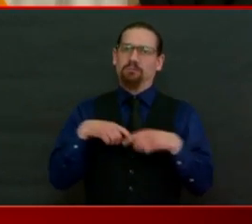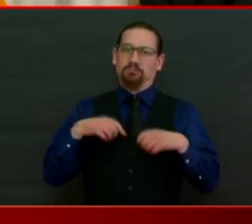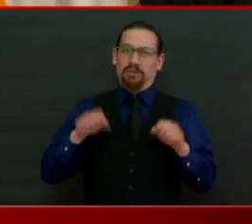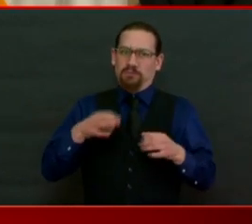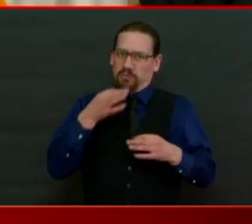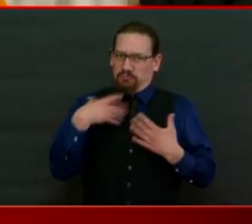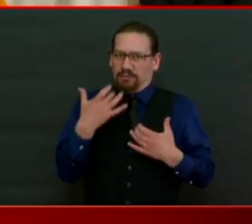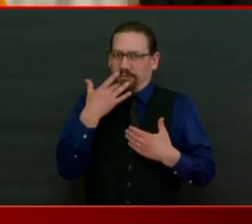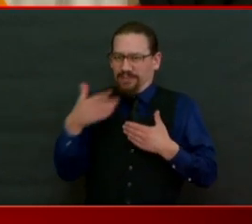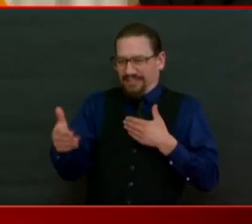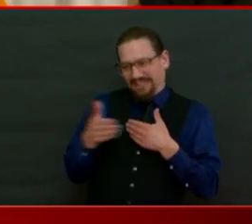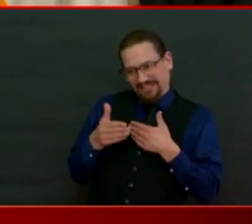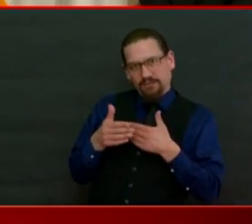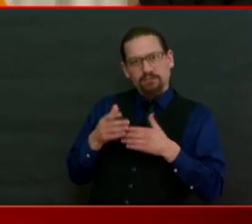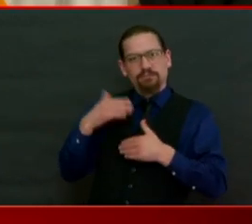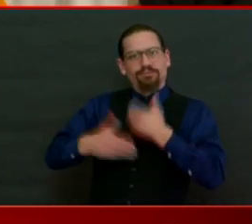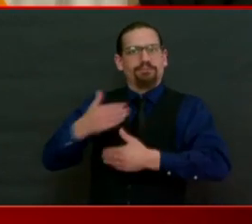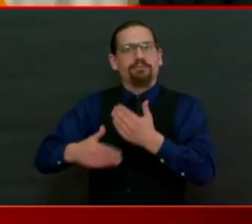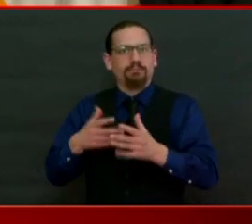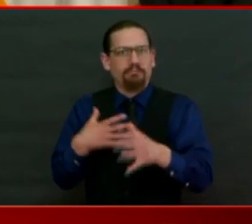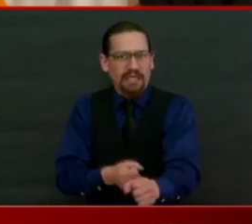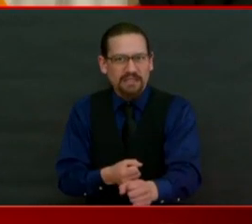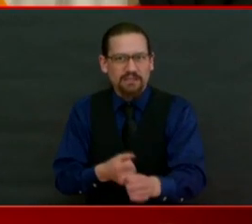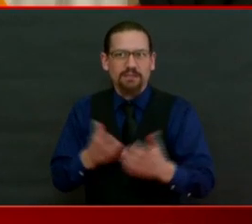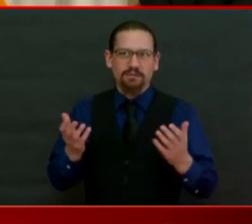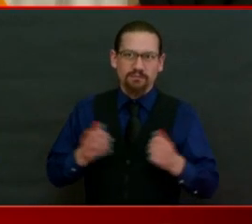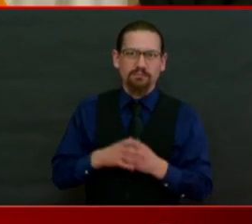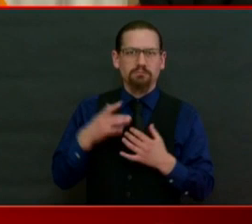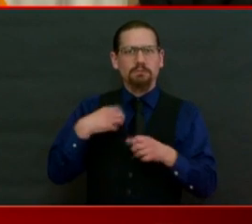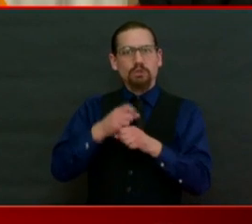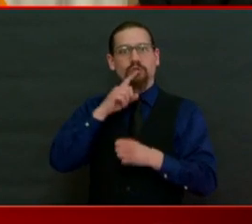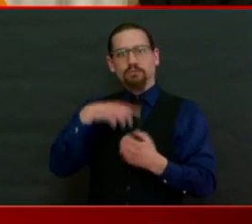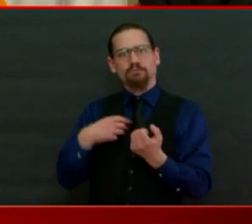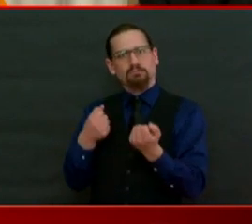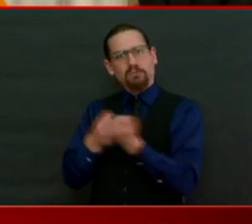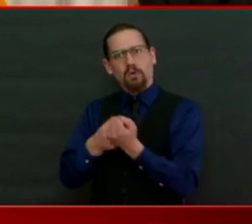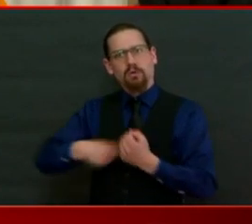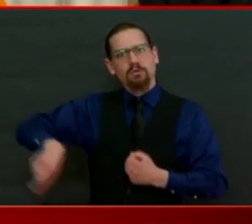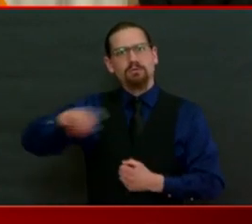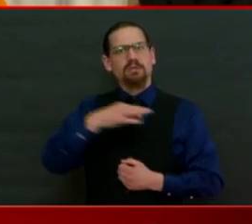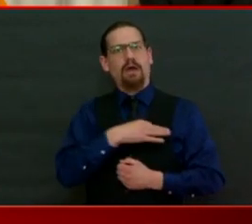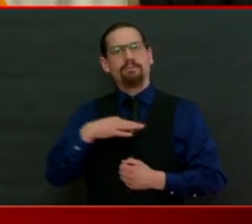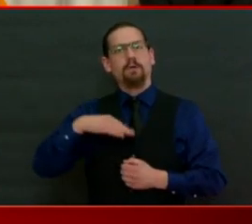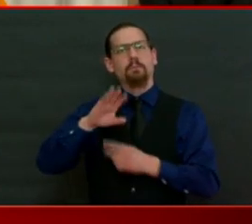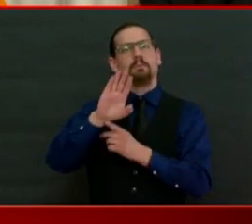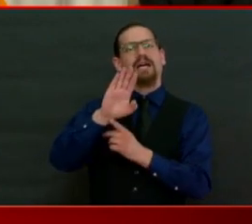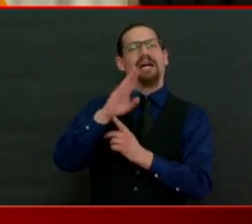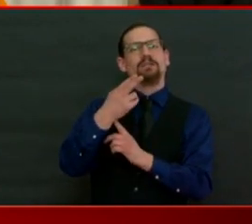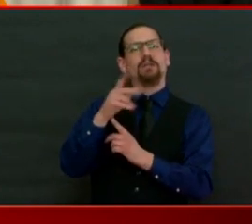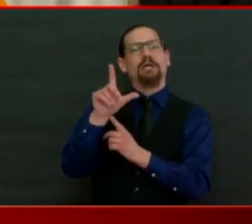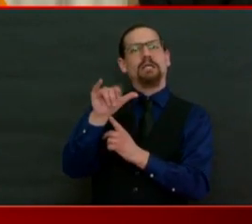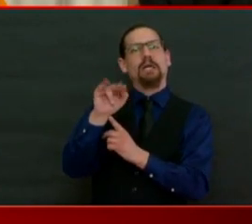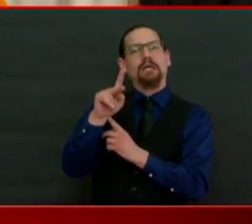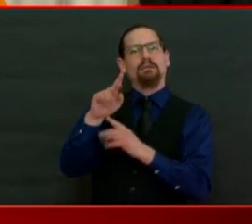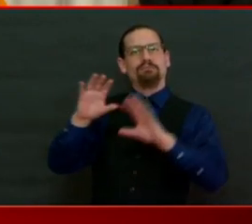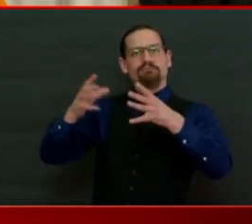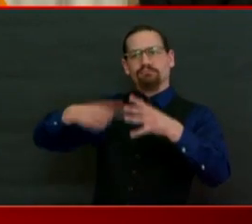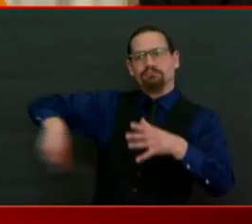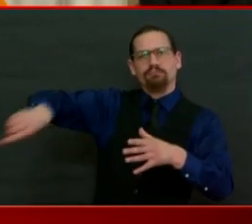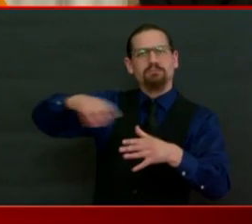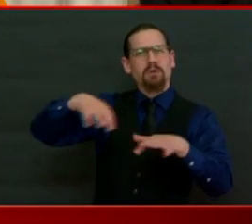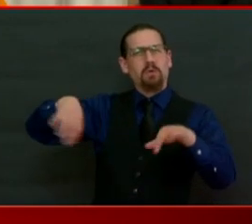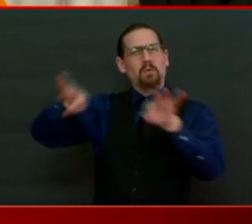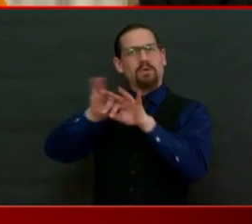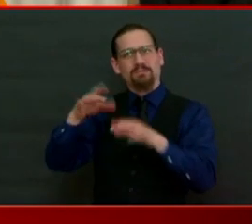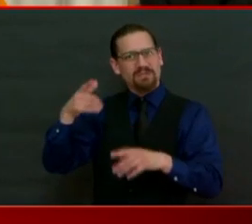we want to support the staff there at BH-Link for the important work that they do and help make sure they get tested. So I